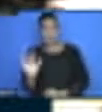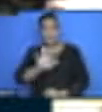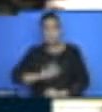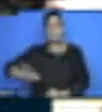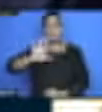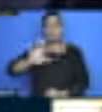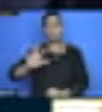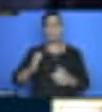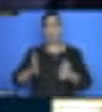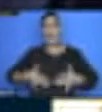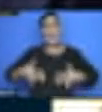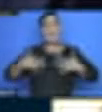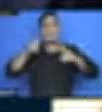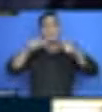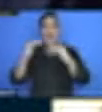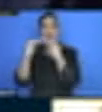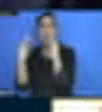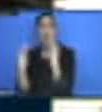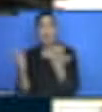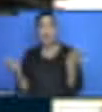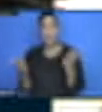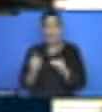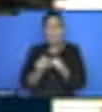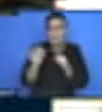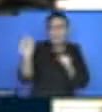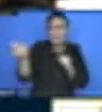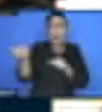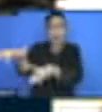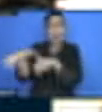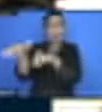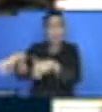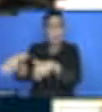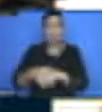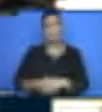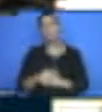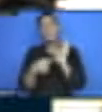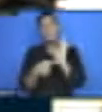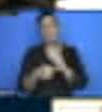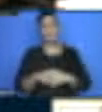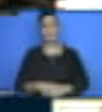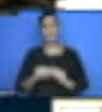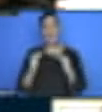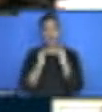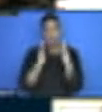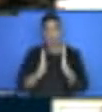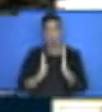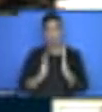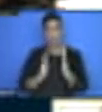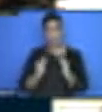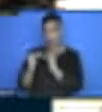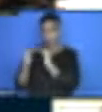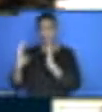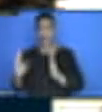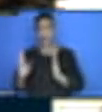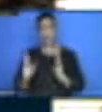find that one household is like one kilometer apart from the other. How do you manage